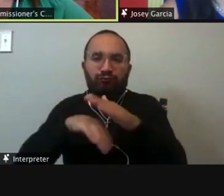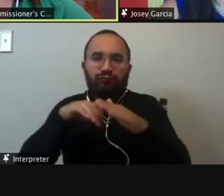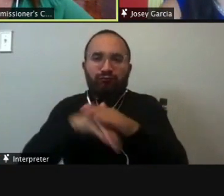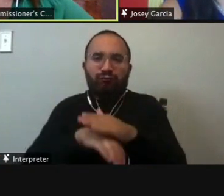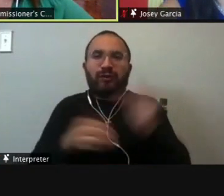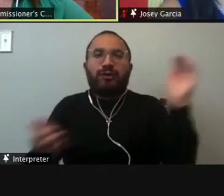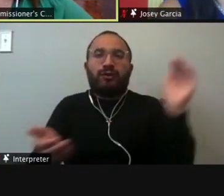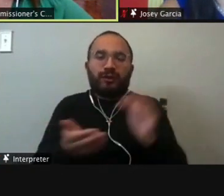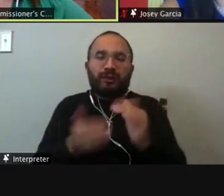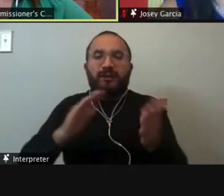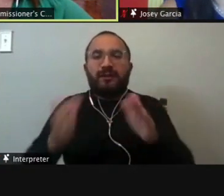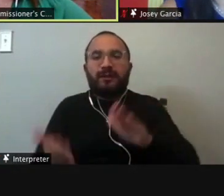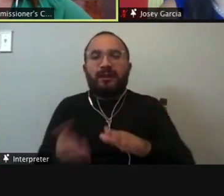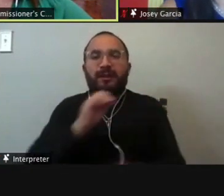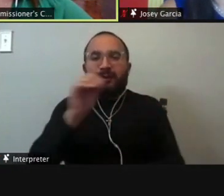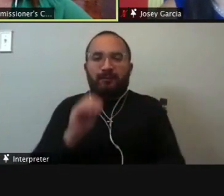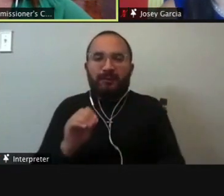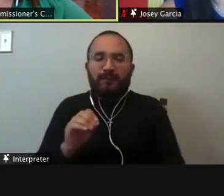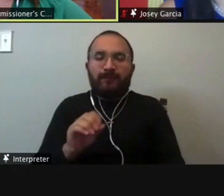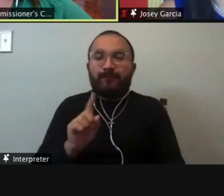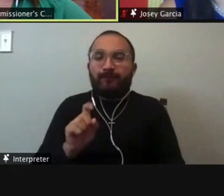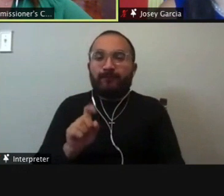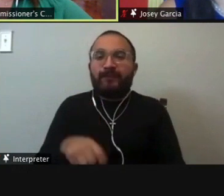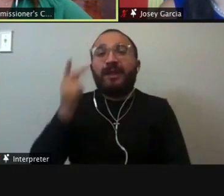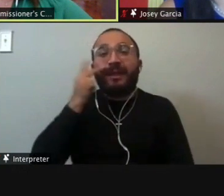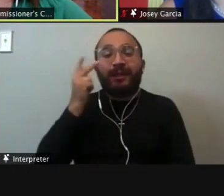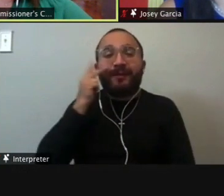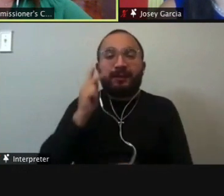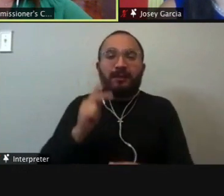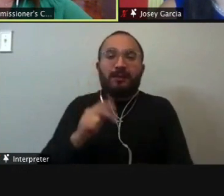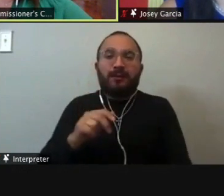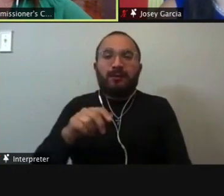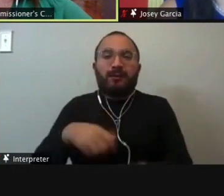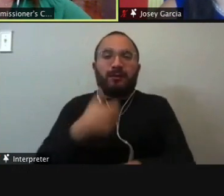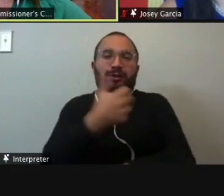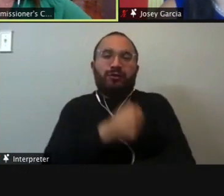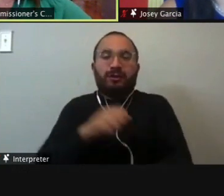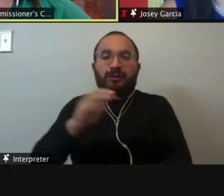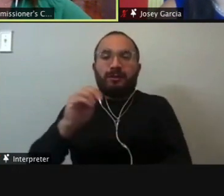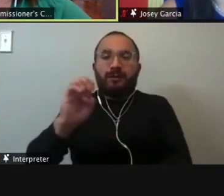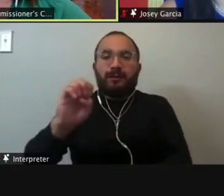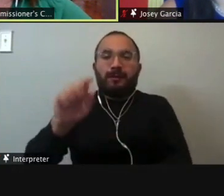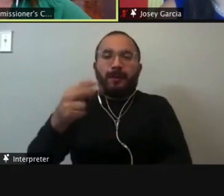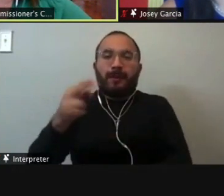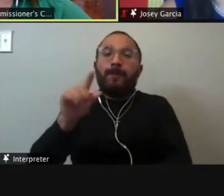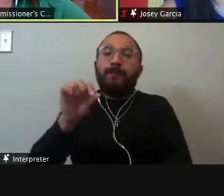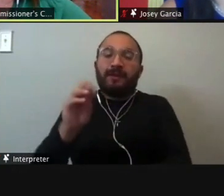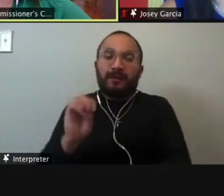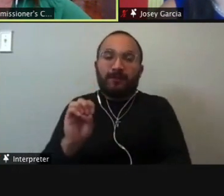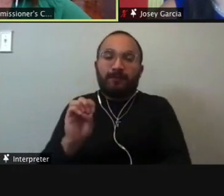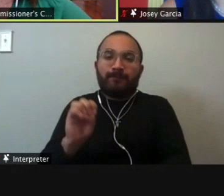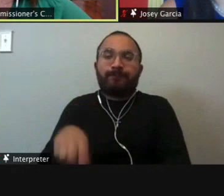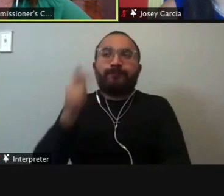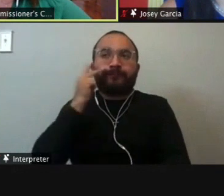Well, it's one of those things that I see methadone as a tool that helps a lot of my parent clients and CPS cases